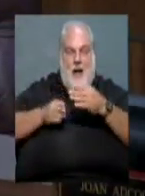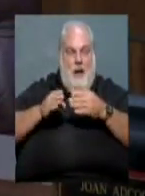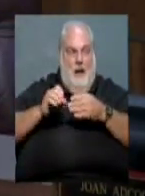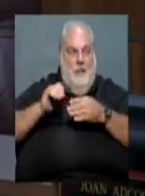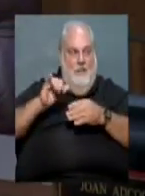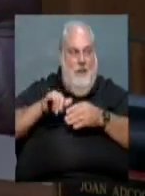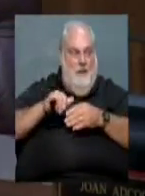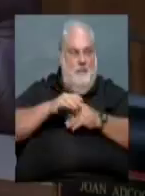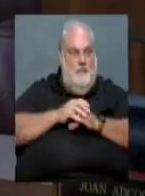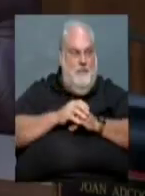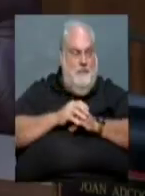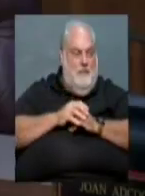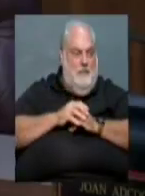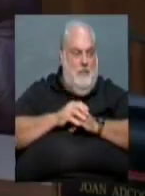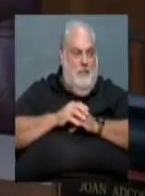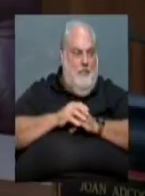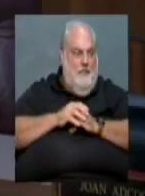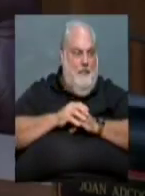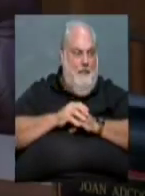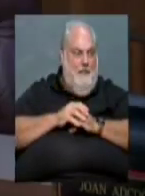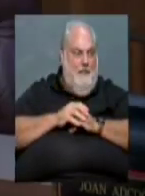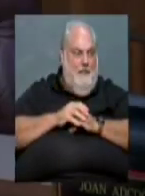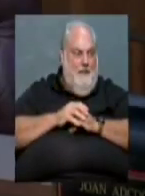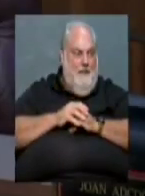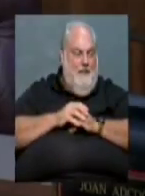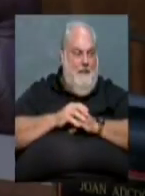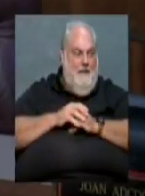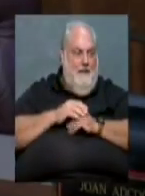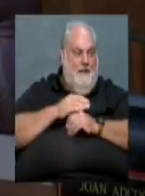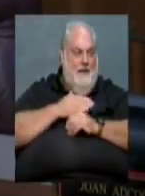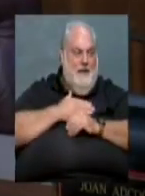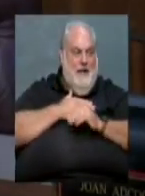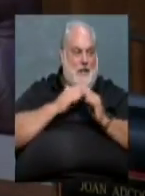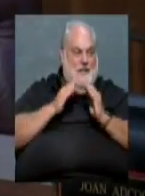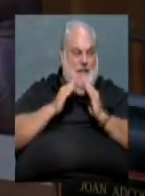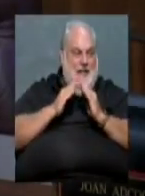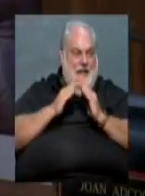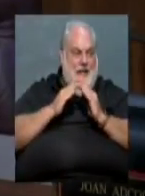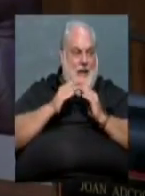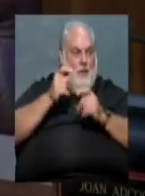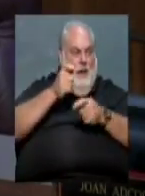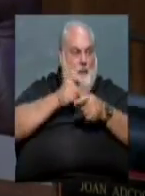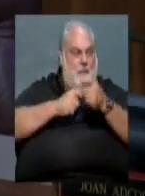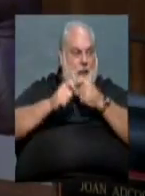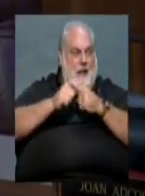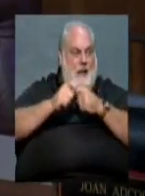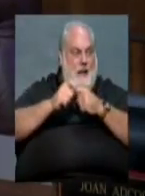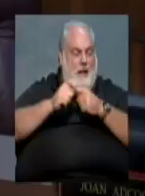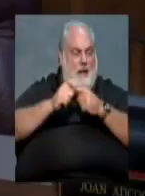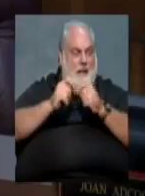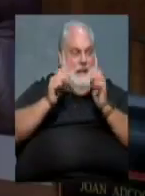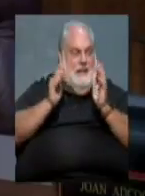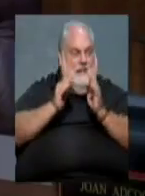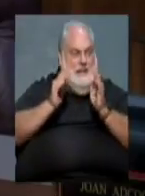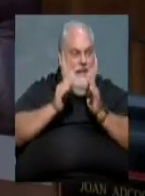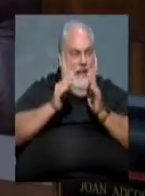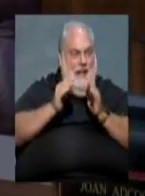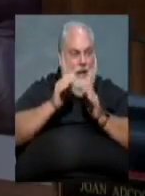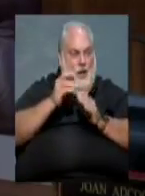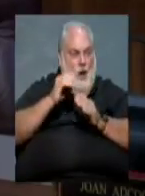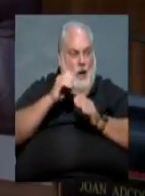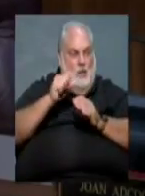Can you read it for us? It says, Dear City, please replace all the tiny, teeny, tiny